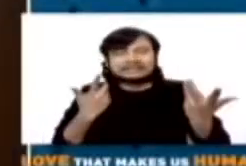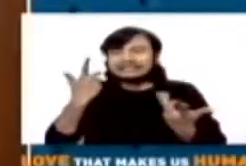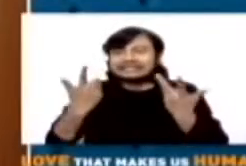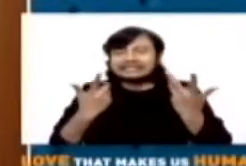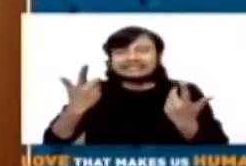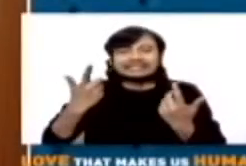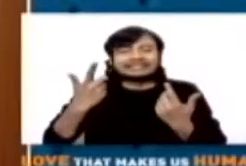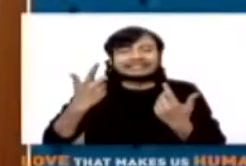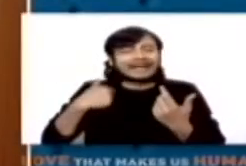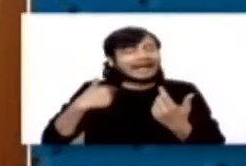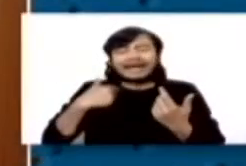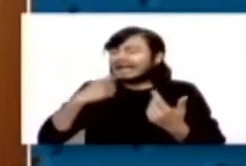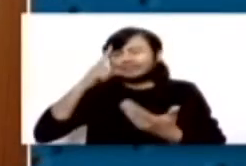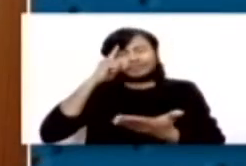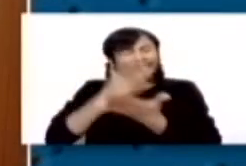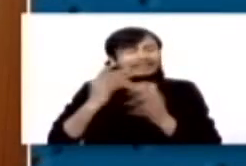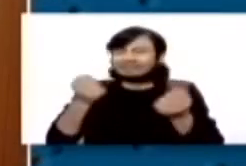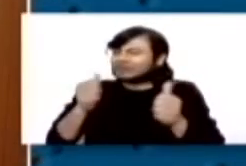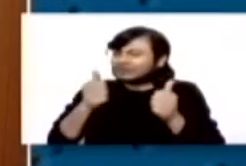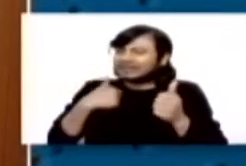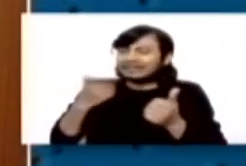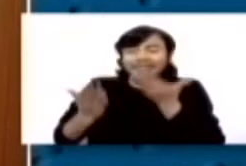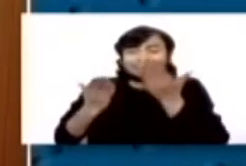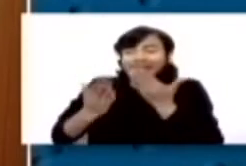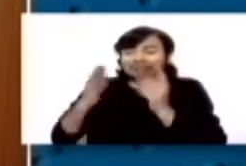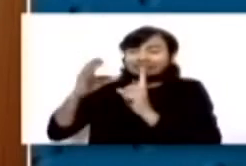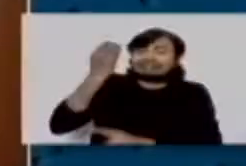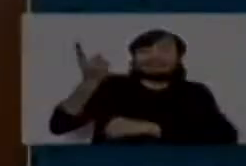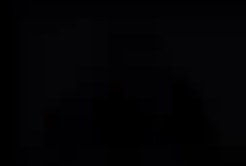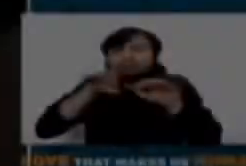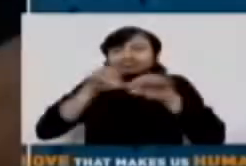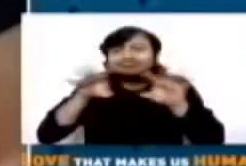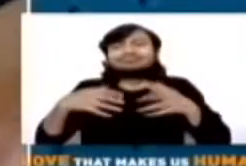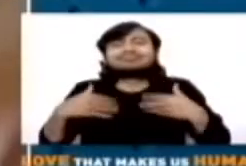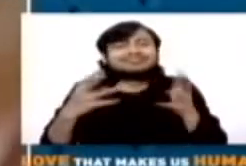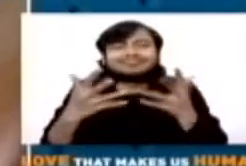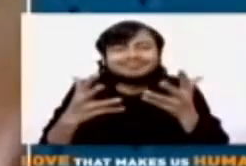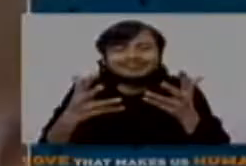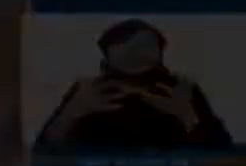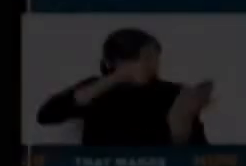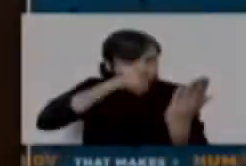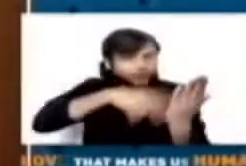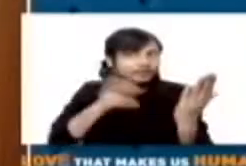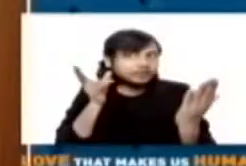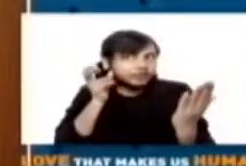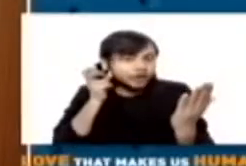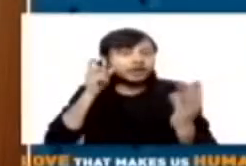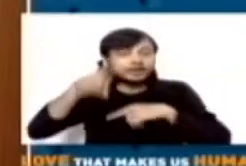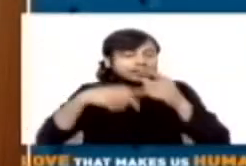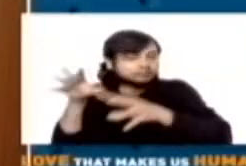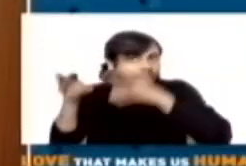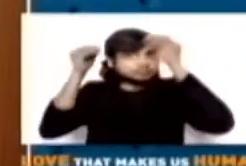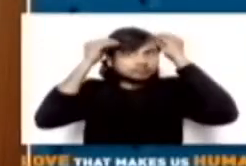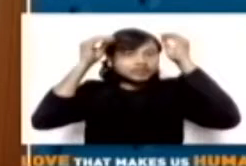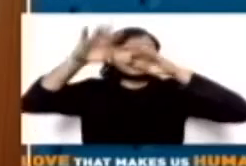I went to do the show, I thought that it would be the last show. I have acted in a movie. With the grace of God,